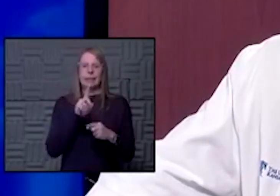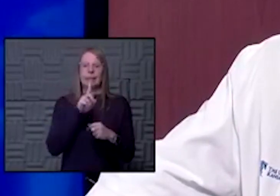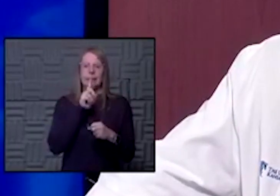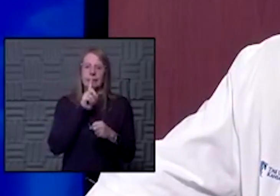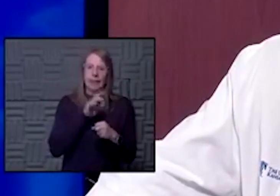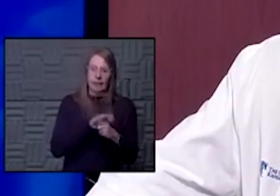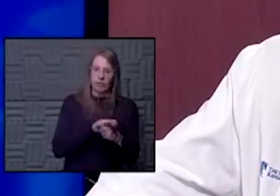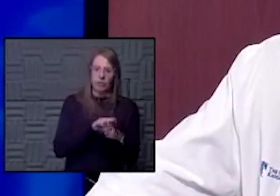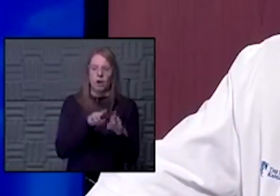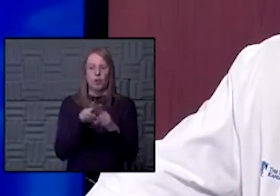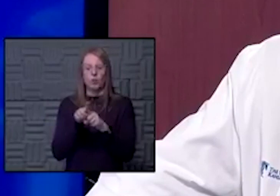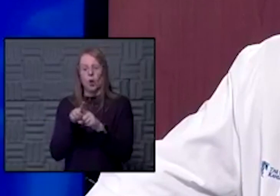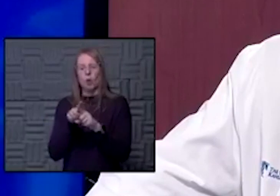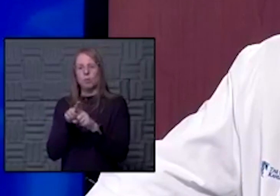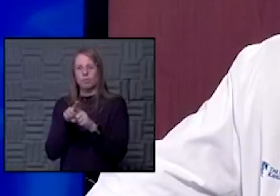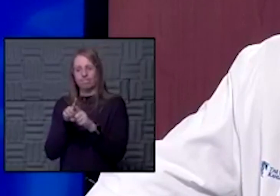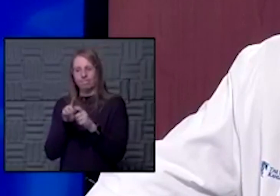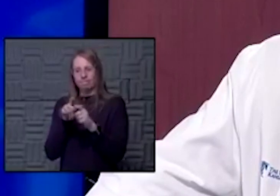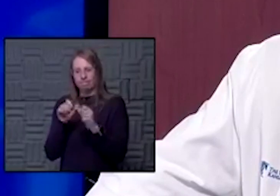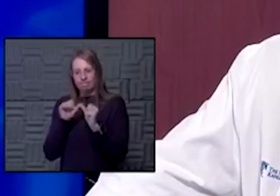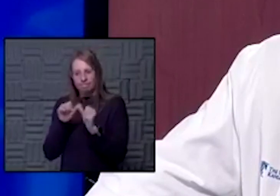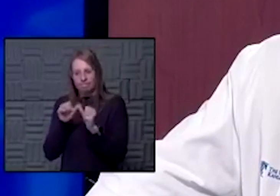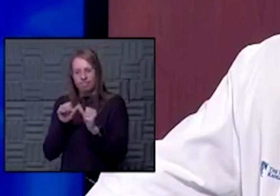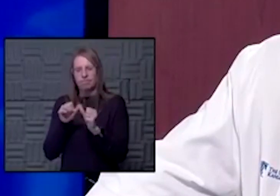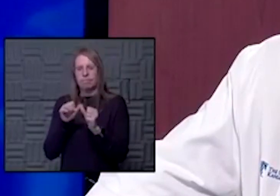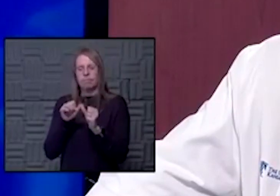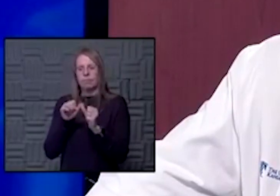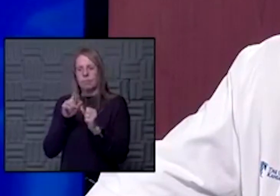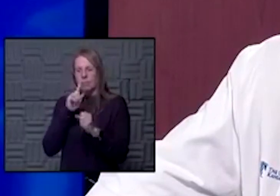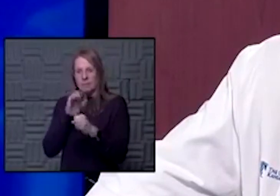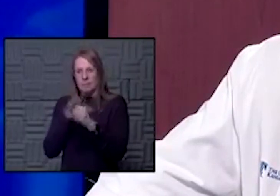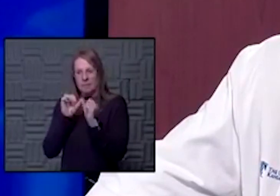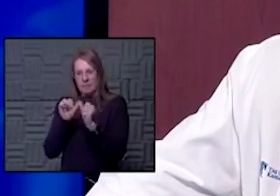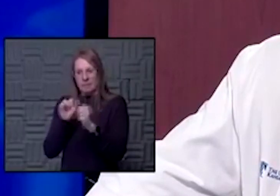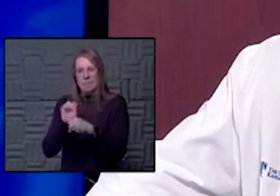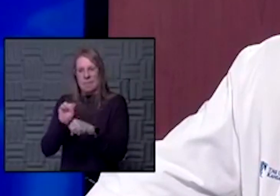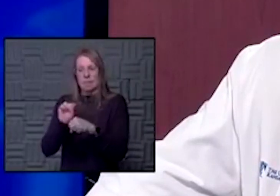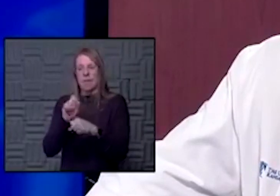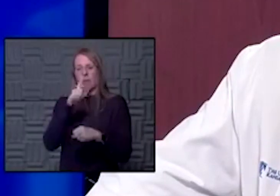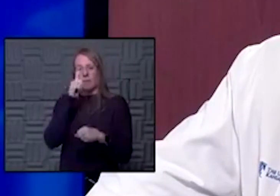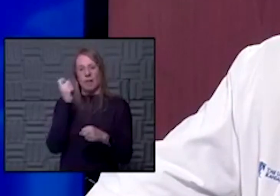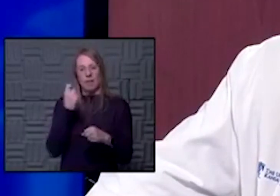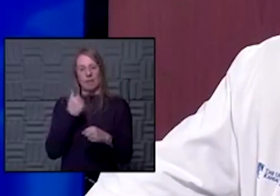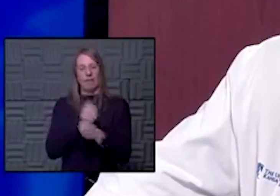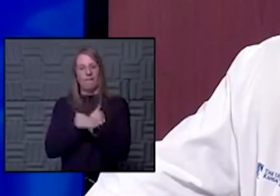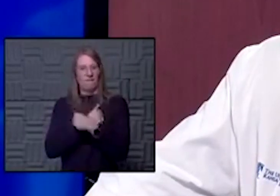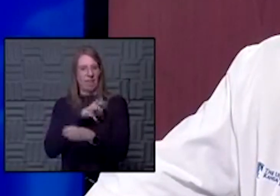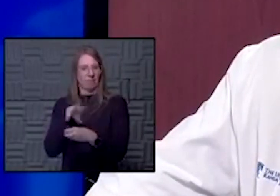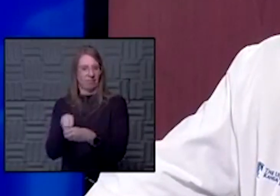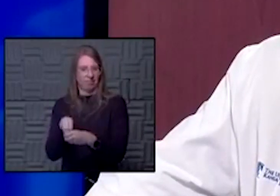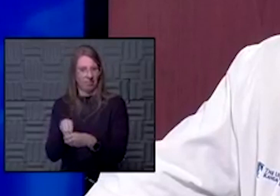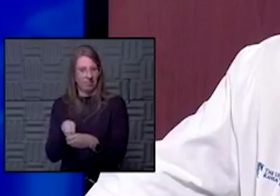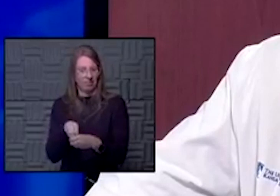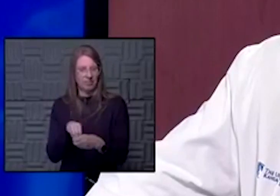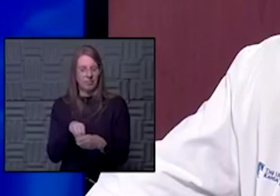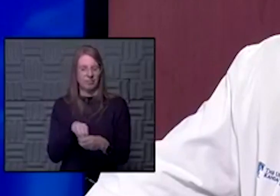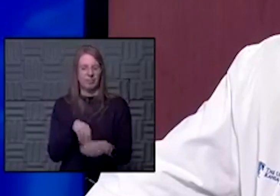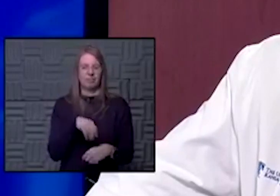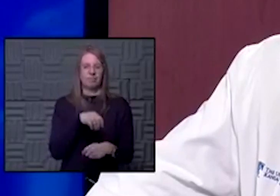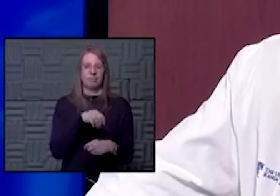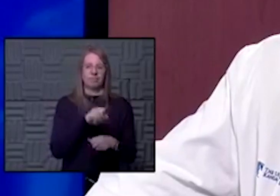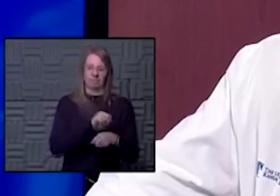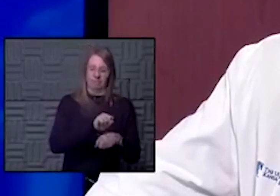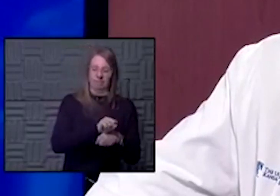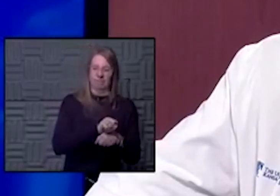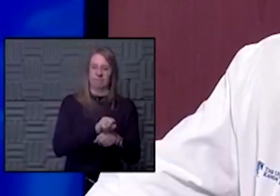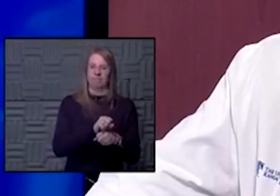dedication to trying to help each other out and devotion because we do it out of love. We do it out of duty and we do it